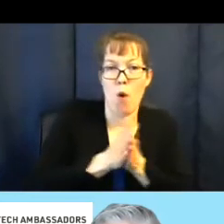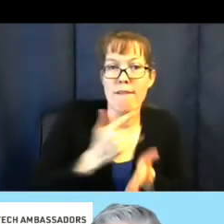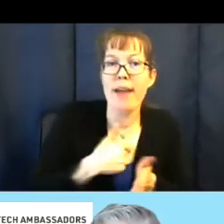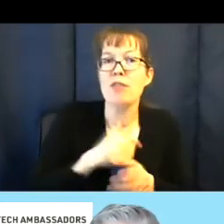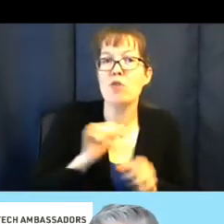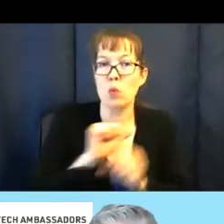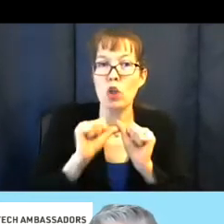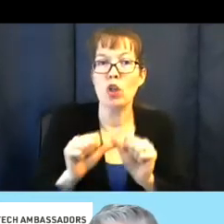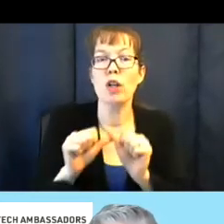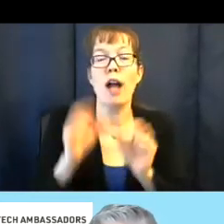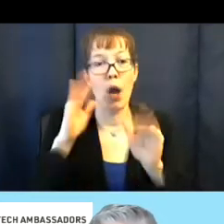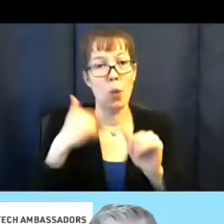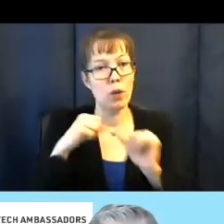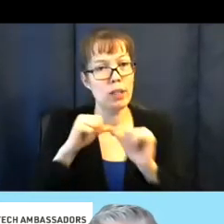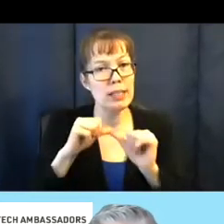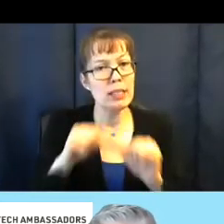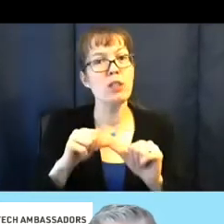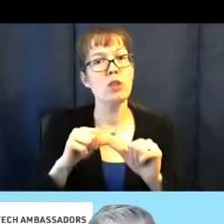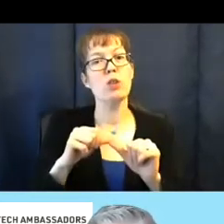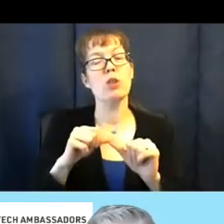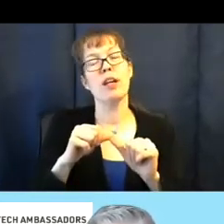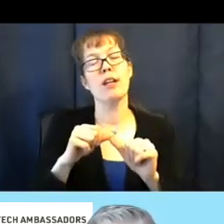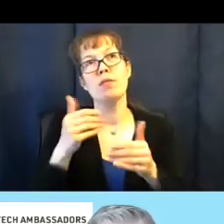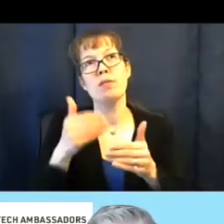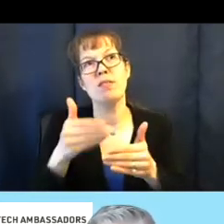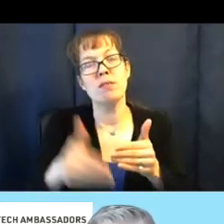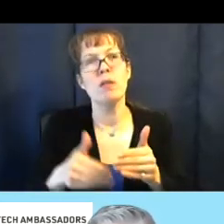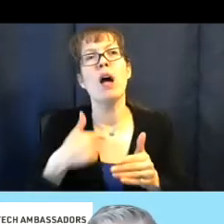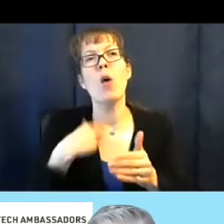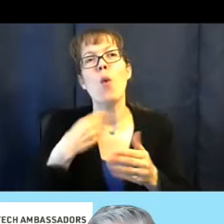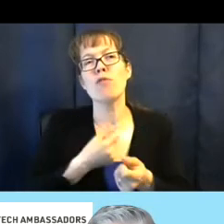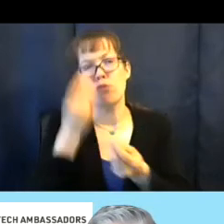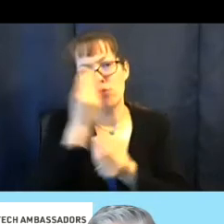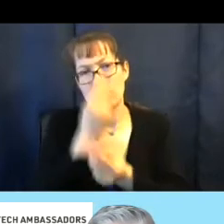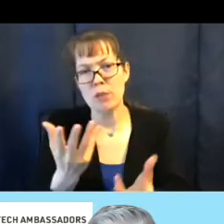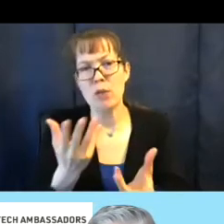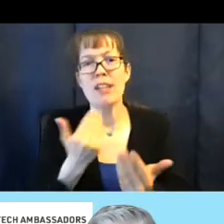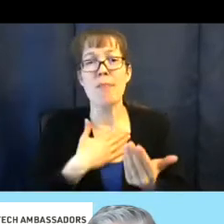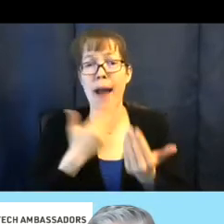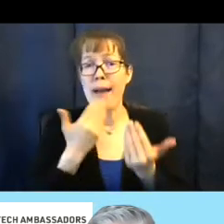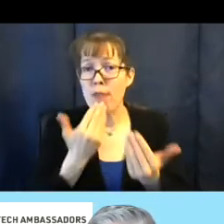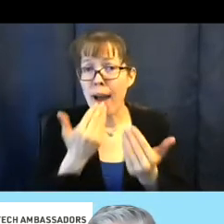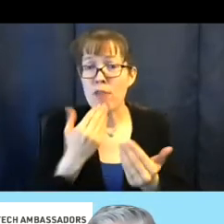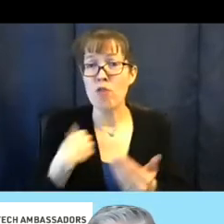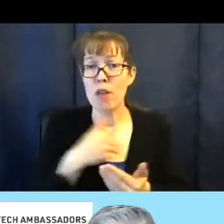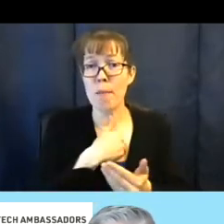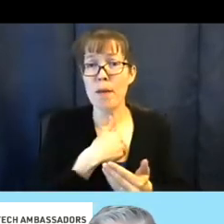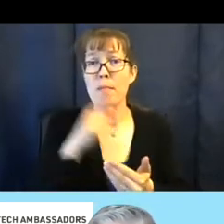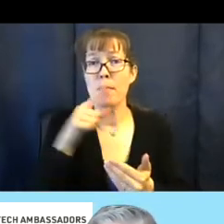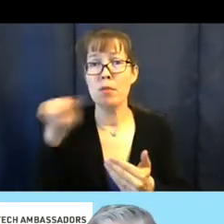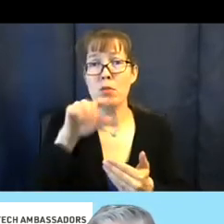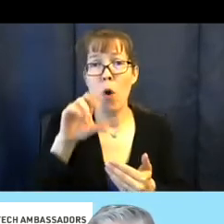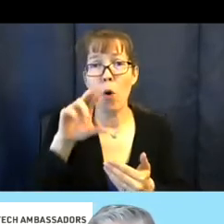can continue. And in closing, I just want to express my gratitude to the members of our core team